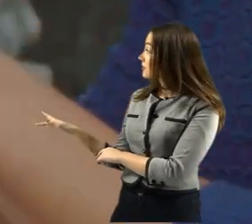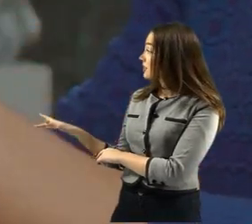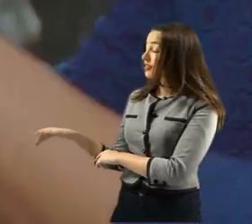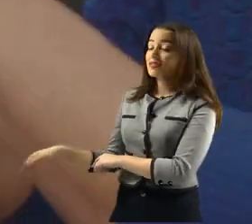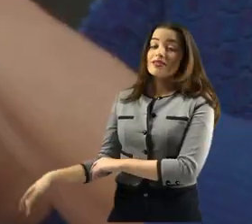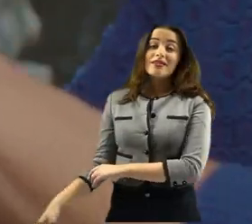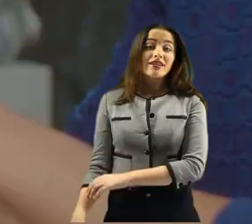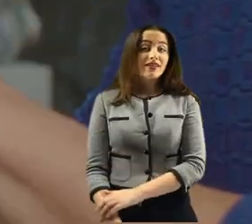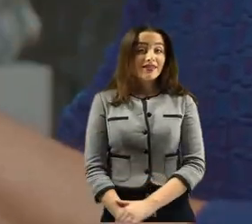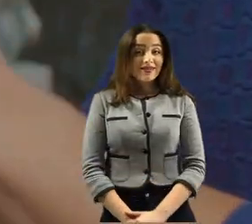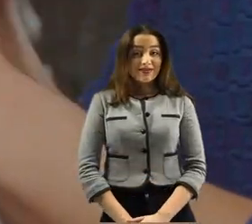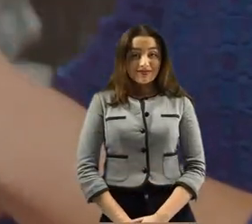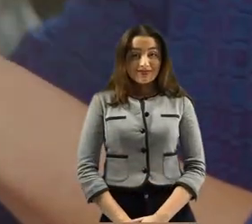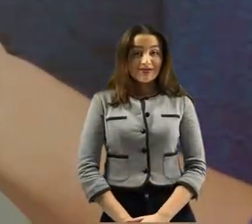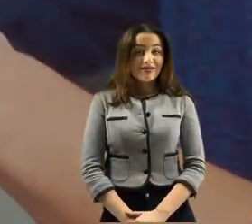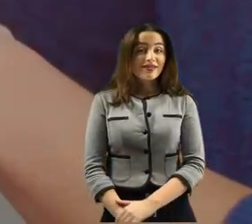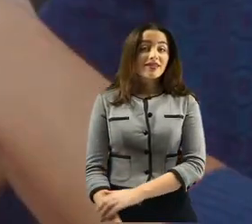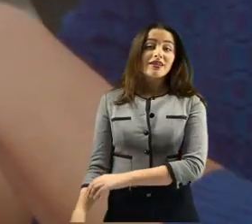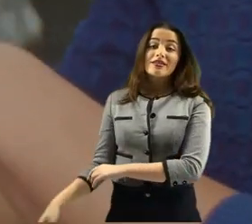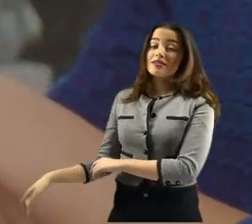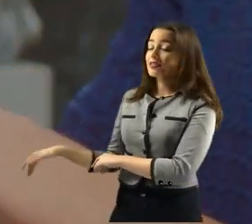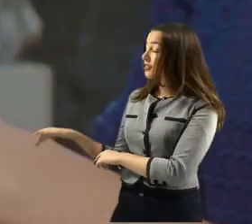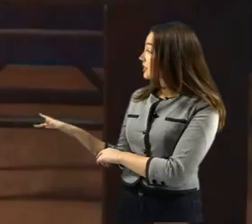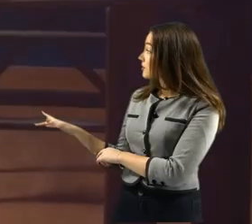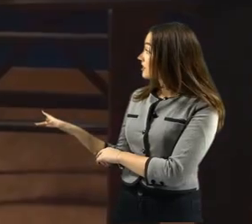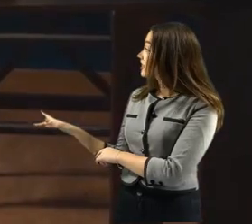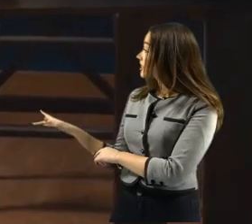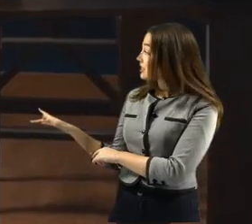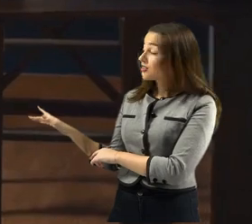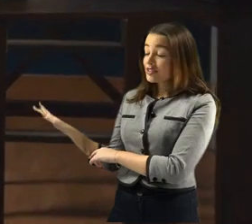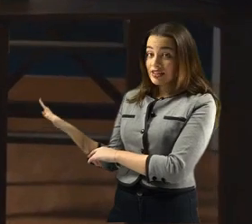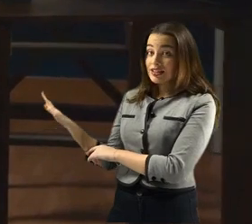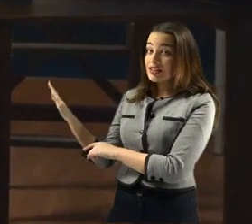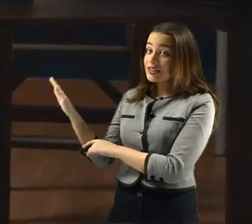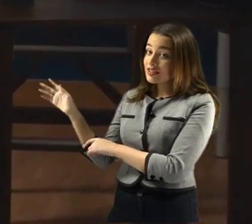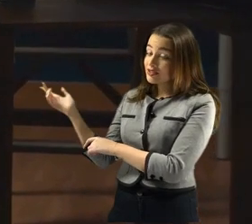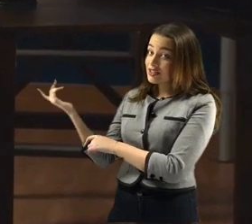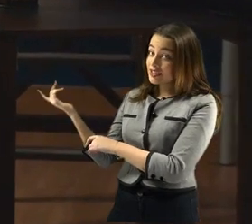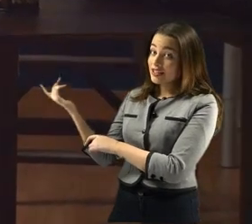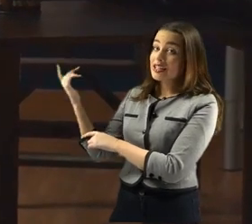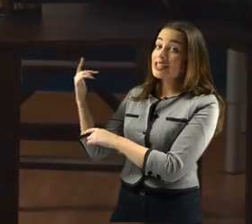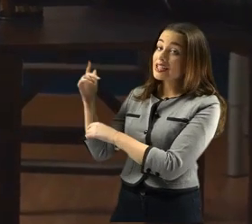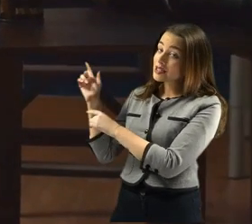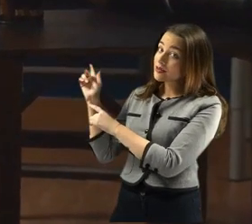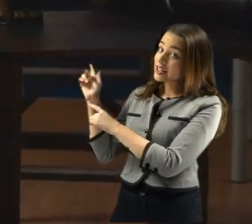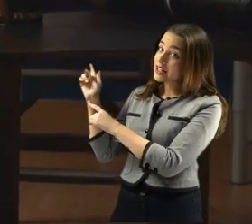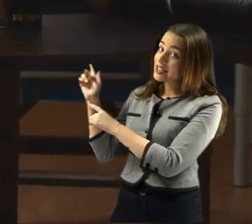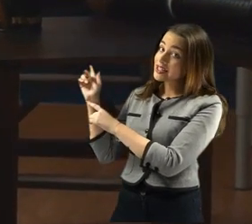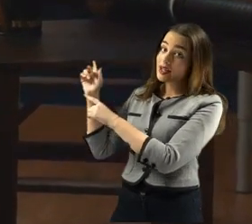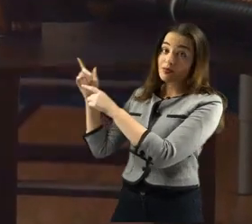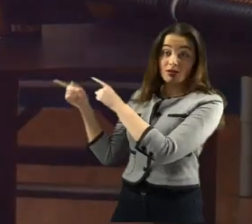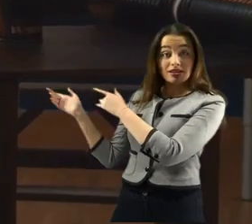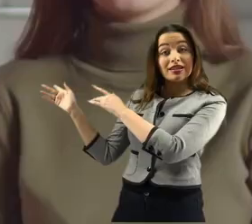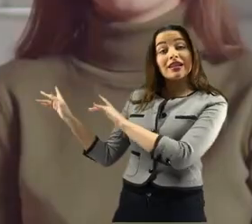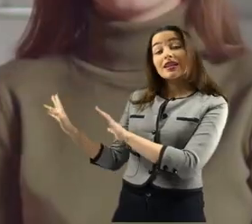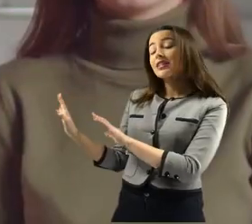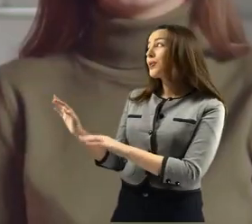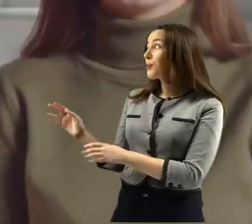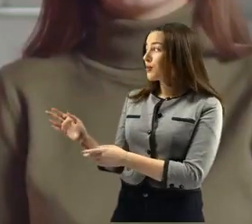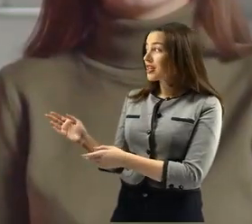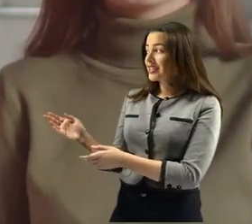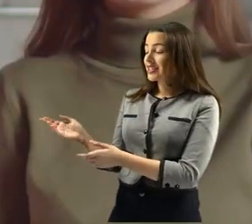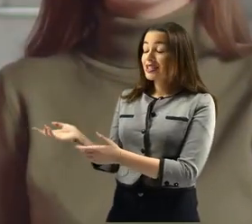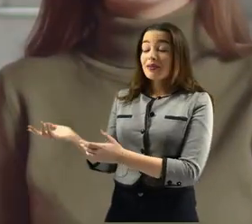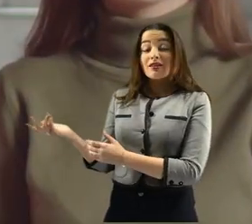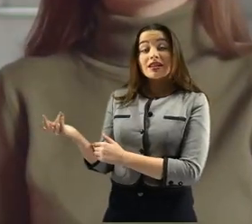deafness, sign language serves this purpose. Their thoughts are not silent whispers, but vibrant visual expressions. They think in